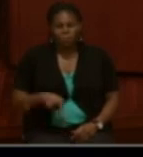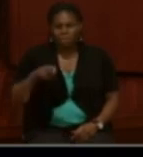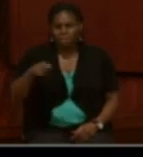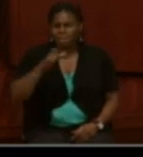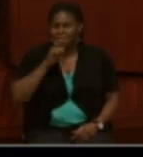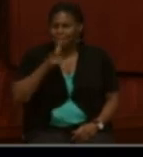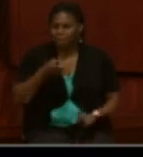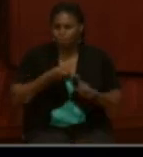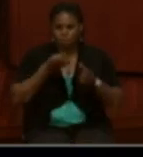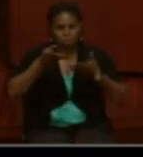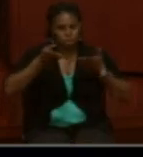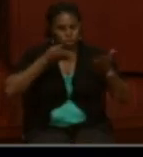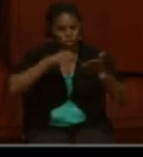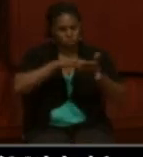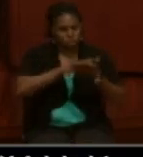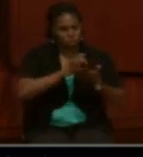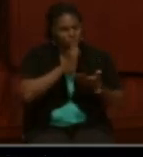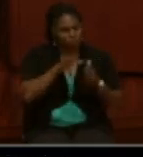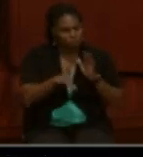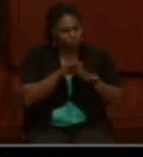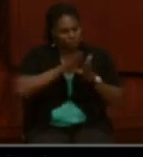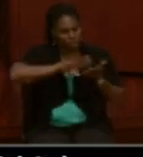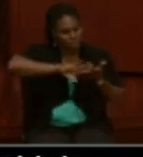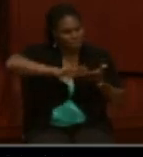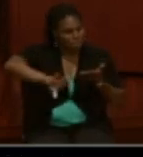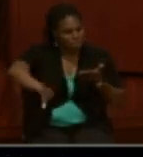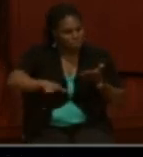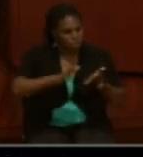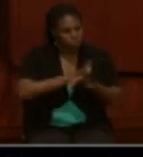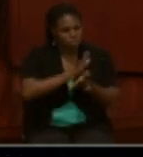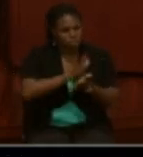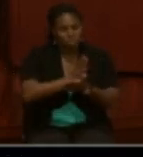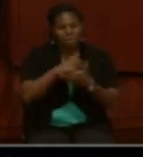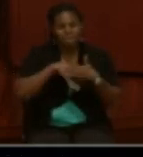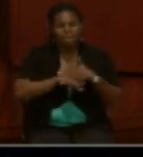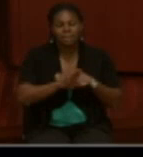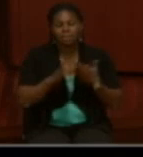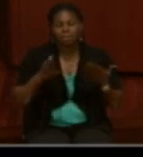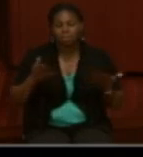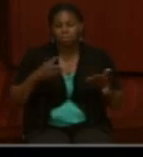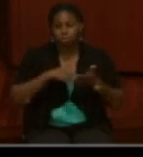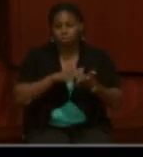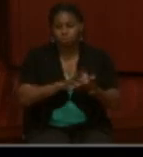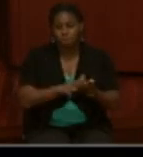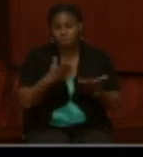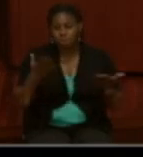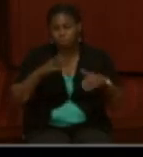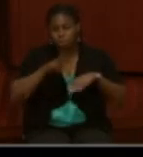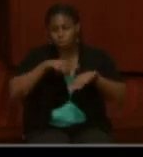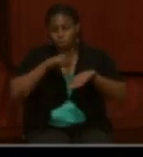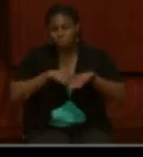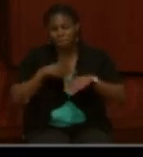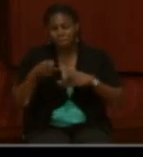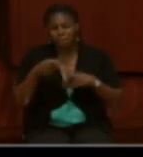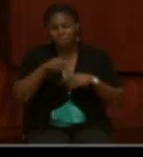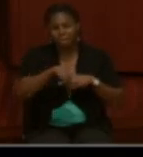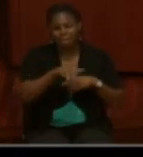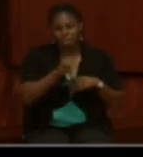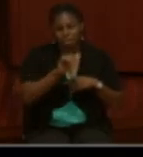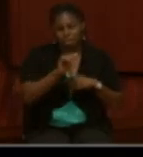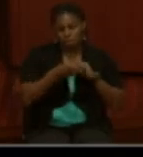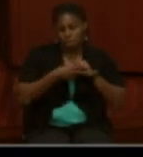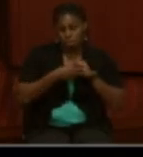service record. You're not going to find discharge papers in service records. Typically a discharge paper, if it's at the National Archives,